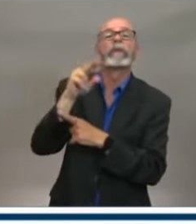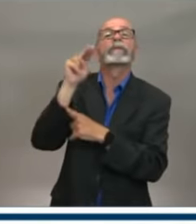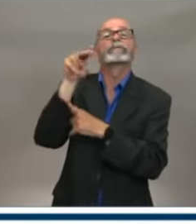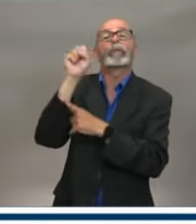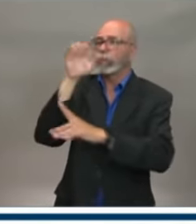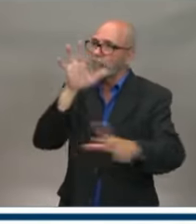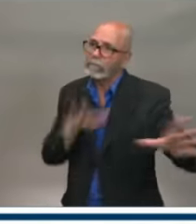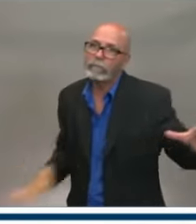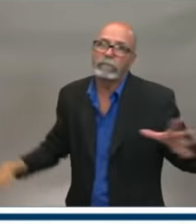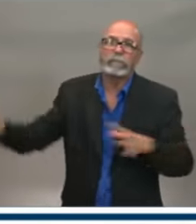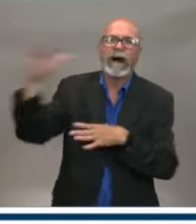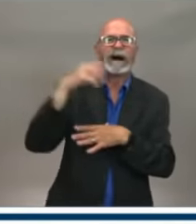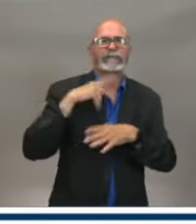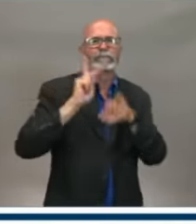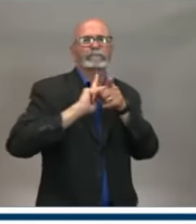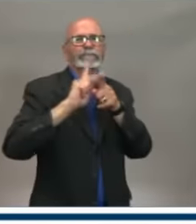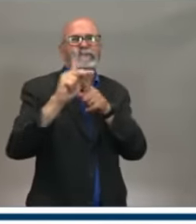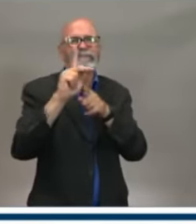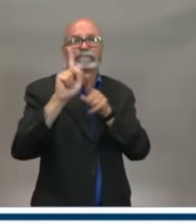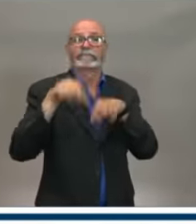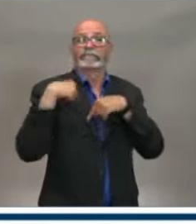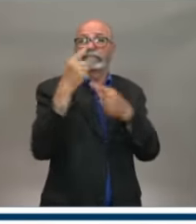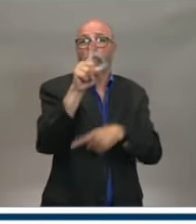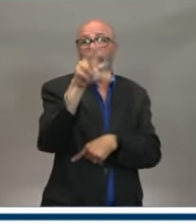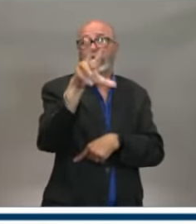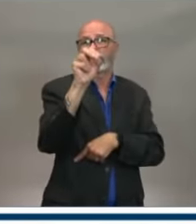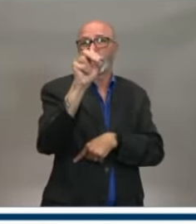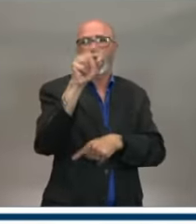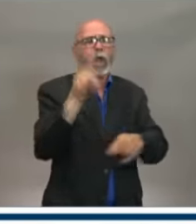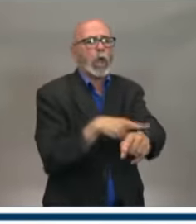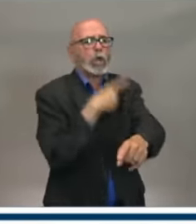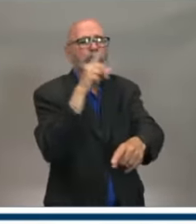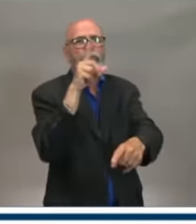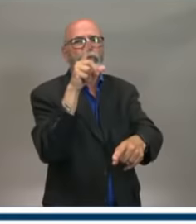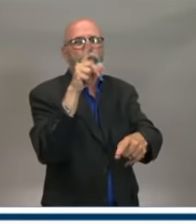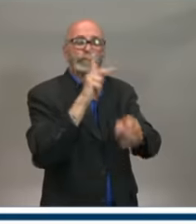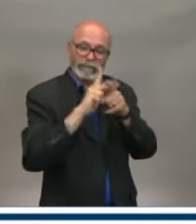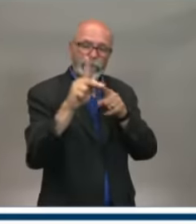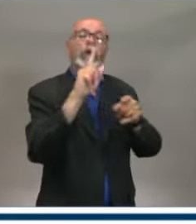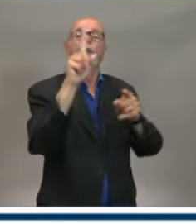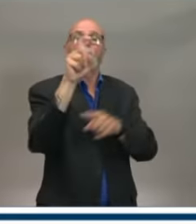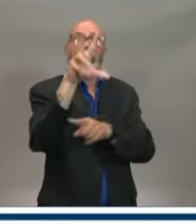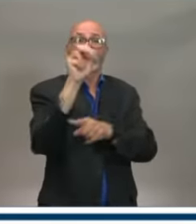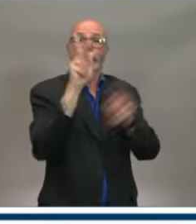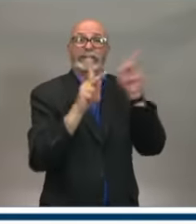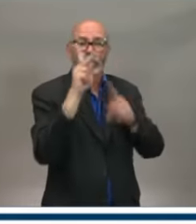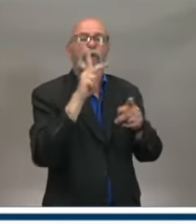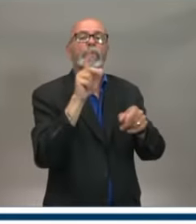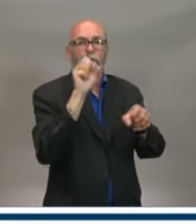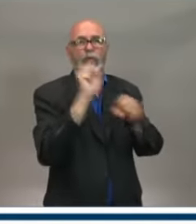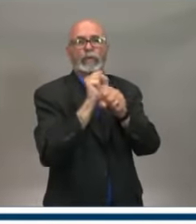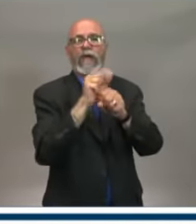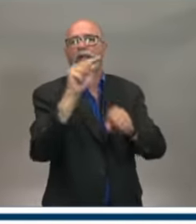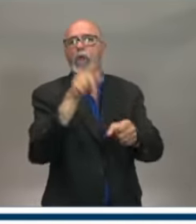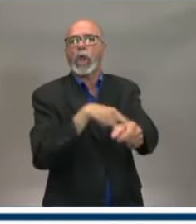job of ensuring that COVID-19, if it came into the facility, was isolated, treated.